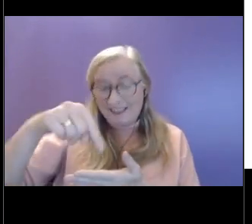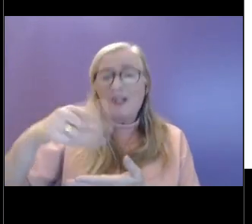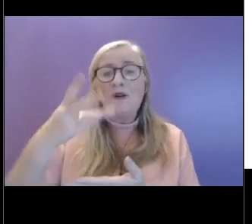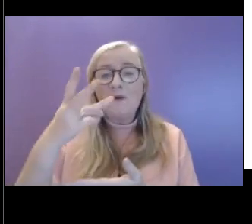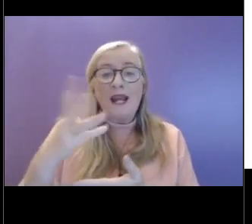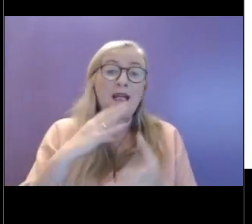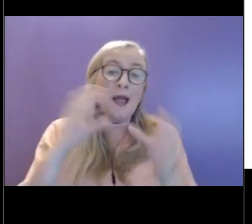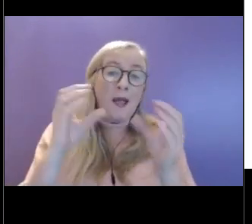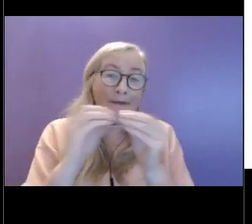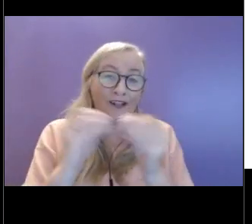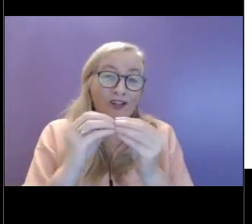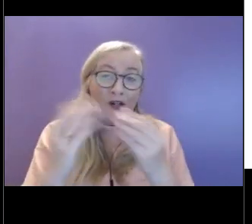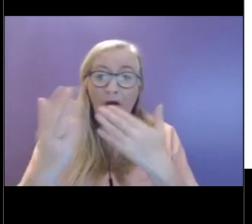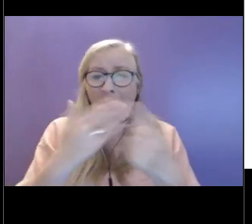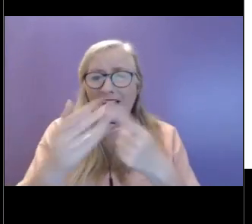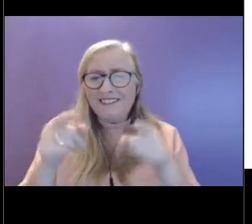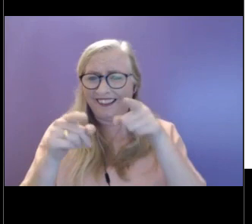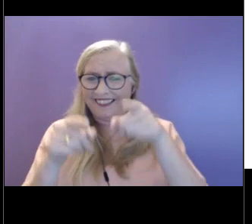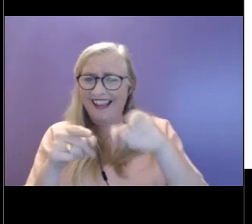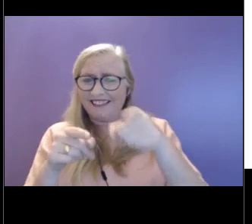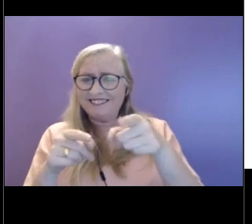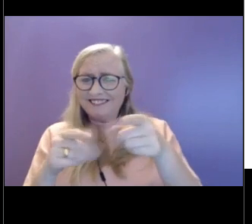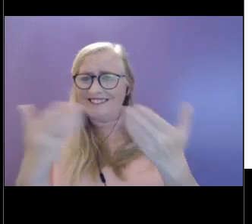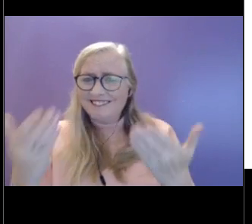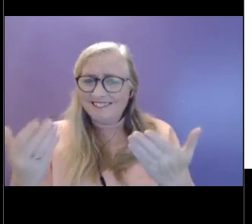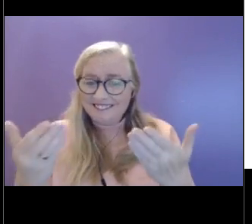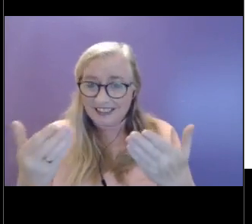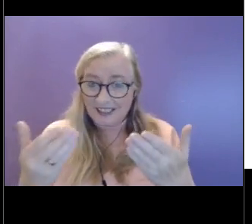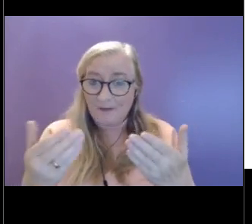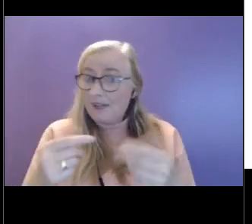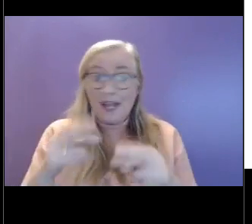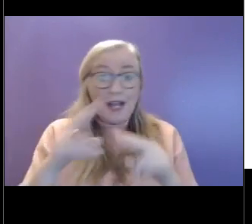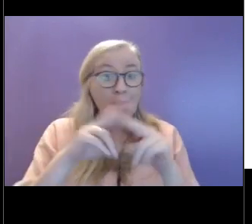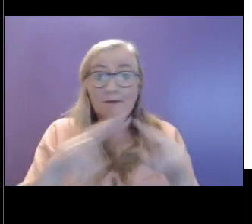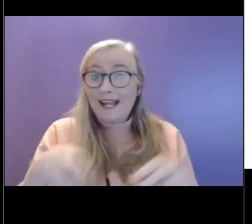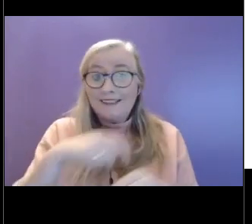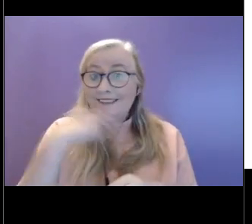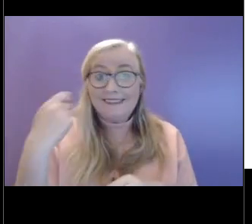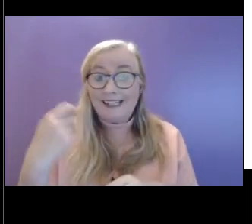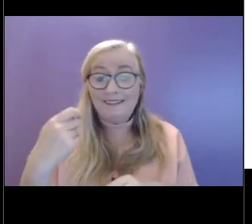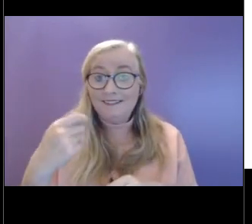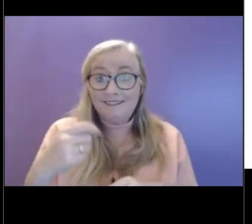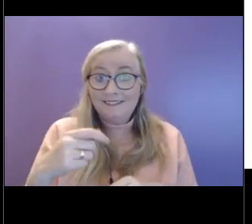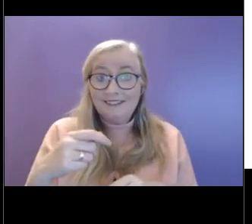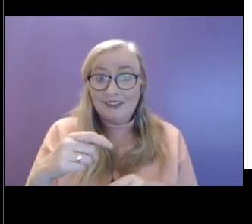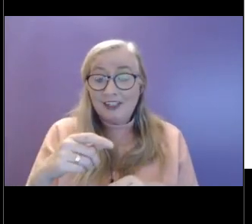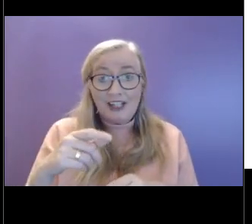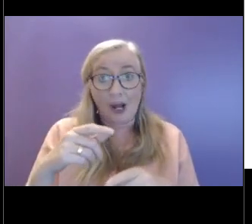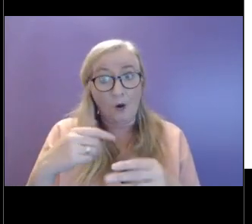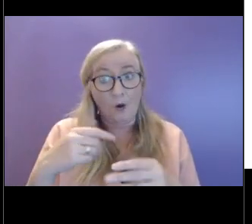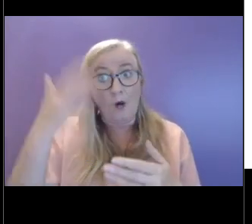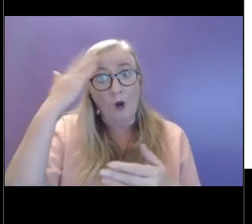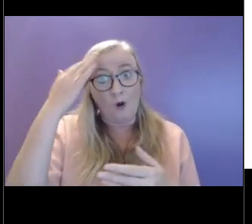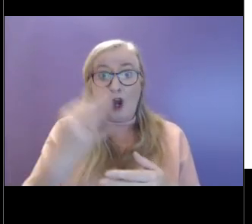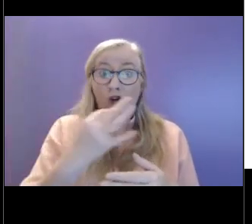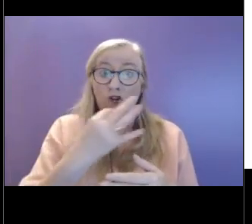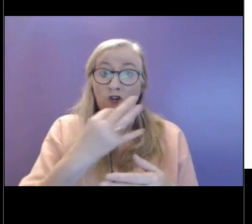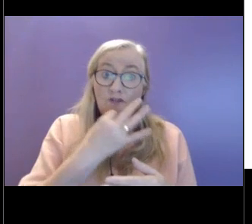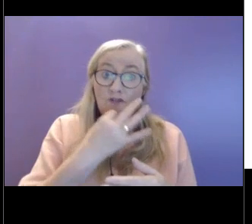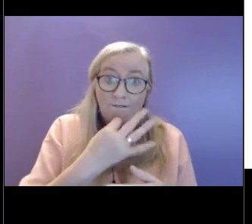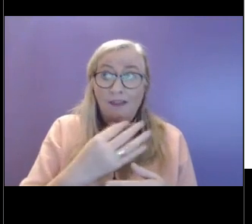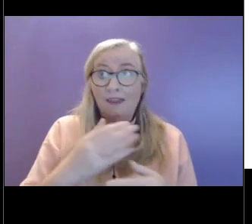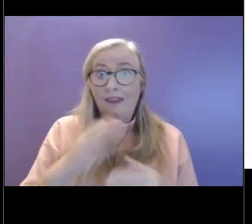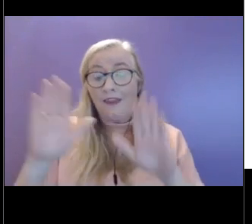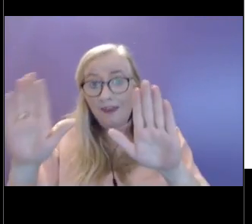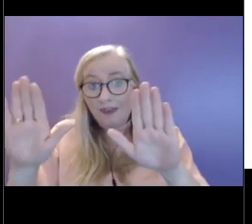I suppose, what it involves. And I'm not suggesting that people aren't grateful for their circumstances or their lives,